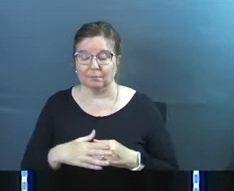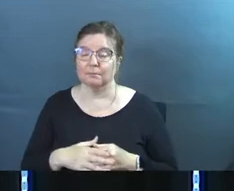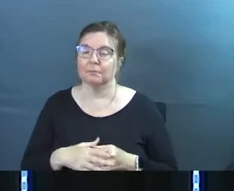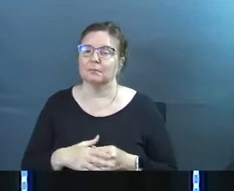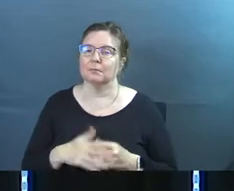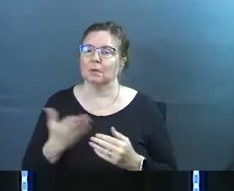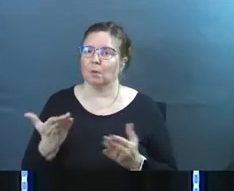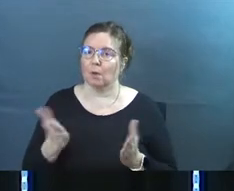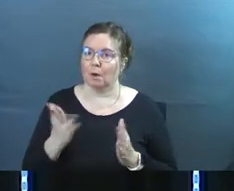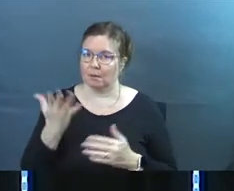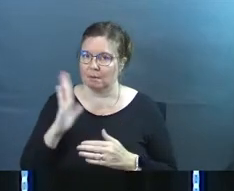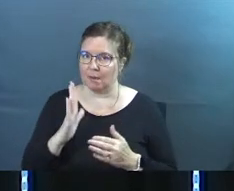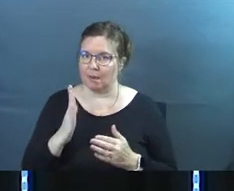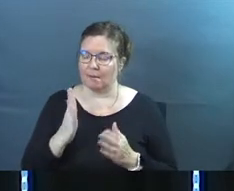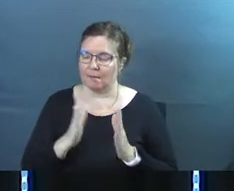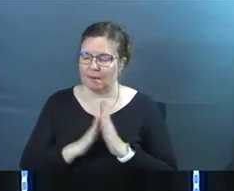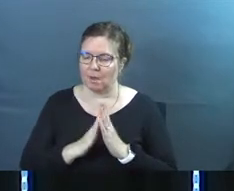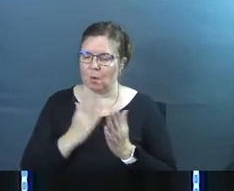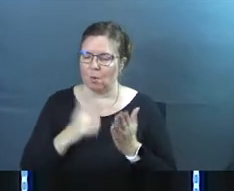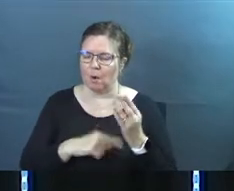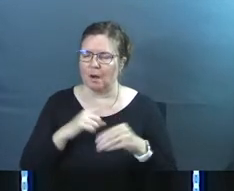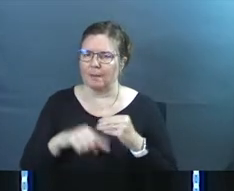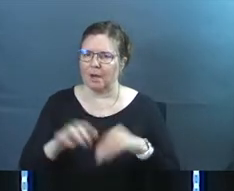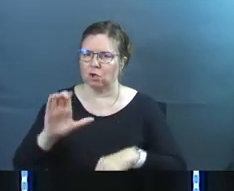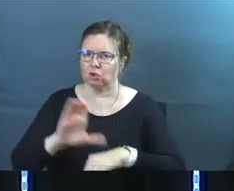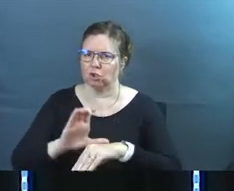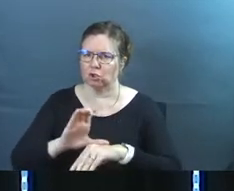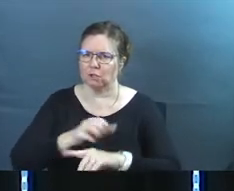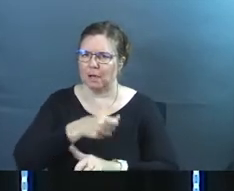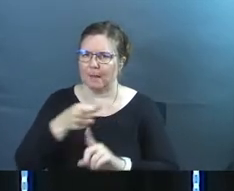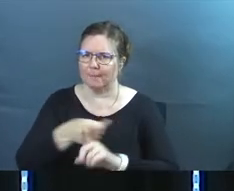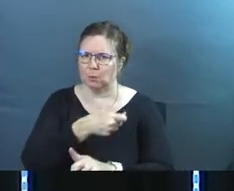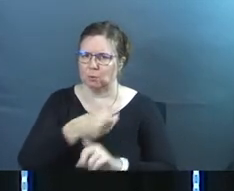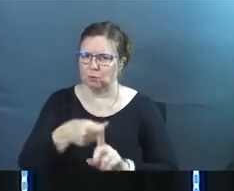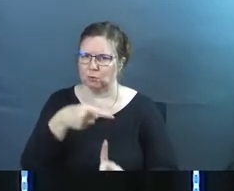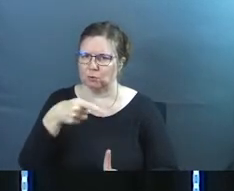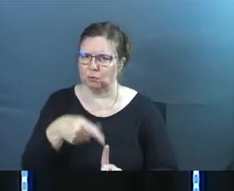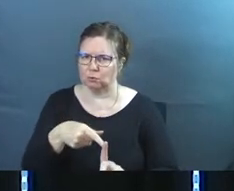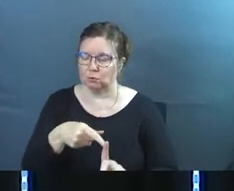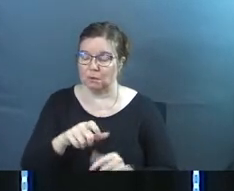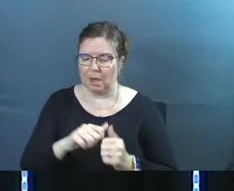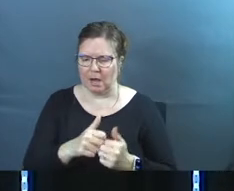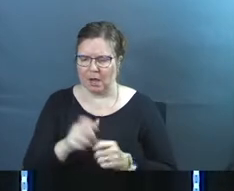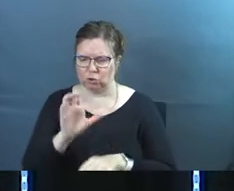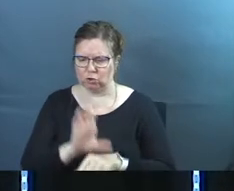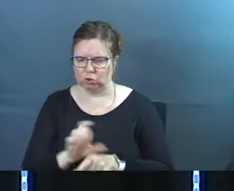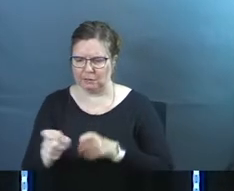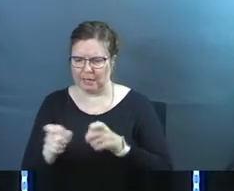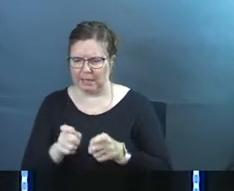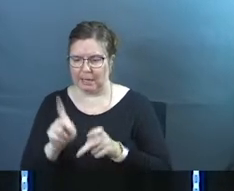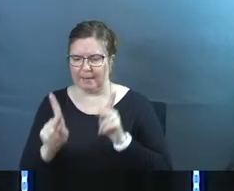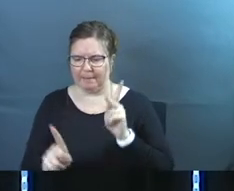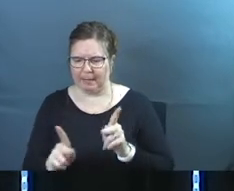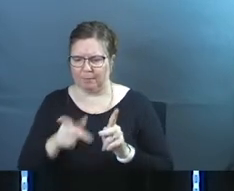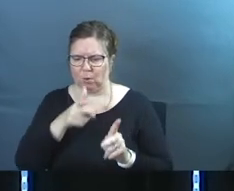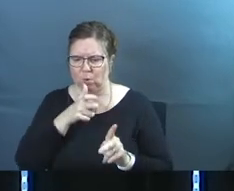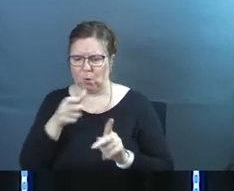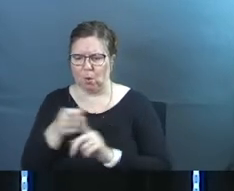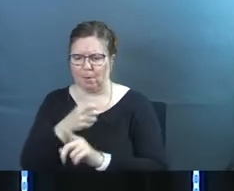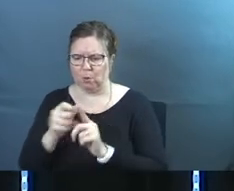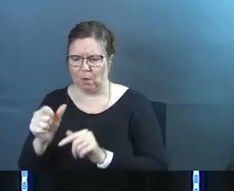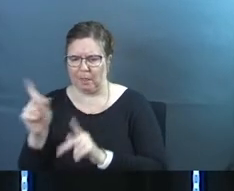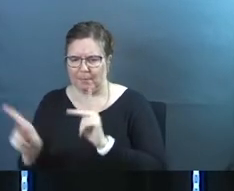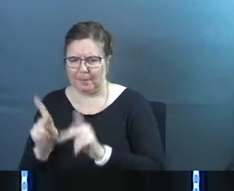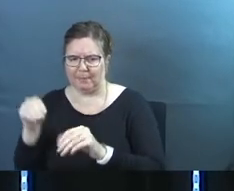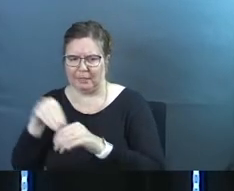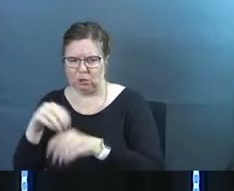Here's what God asks, what about church abuse? And how should the church handle people who abuse